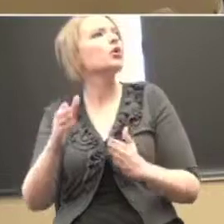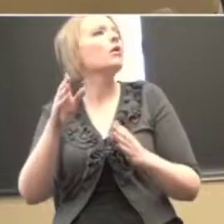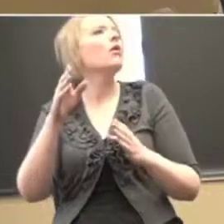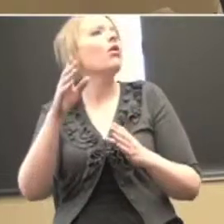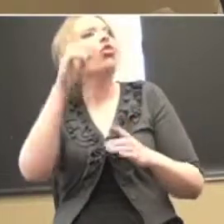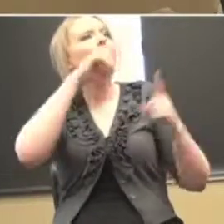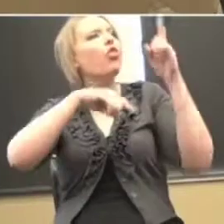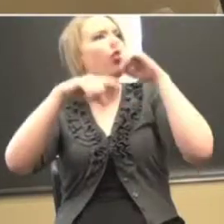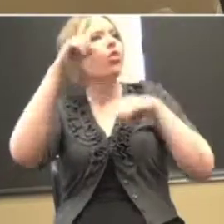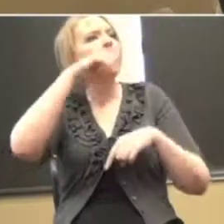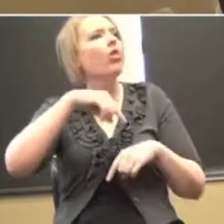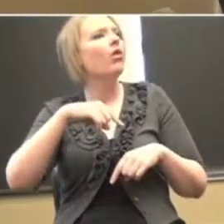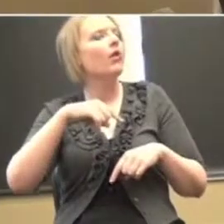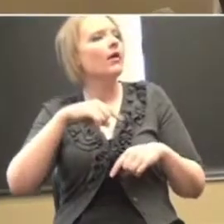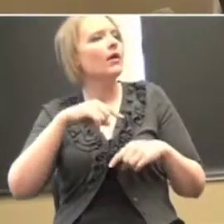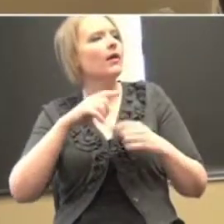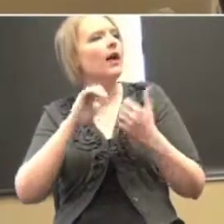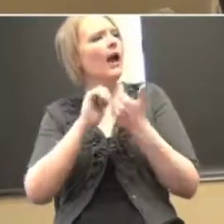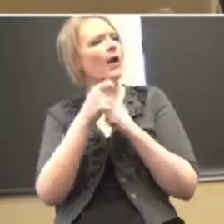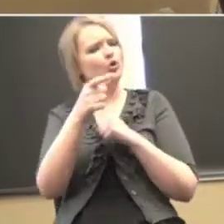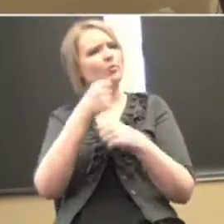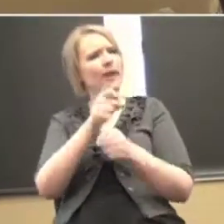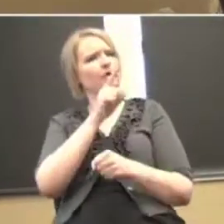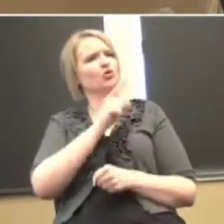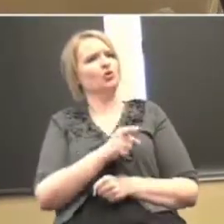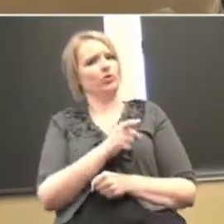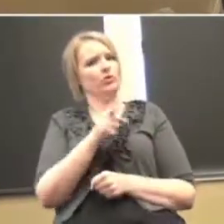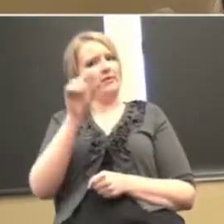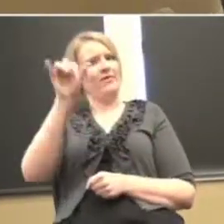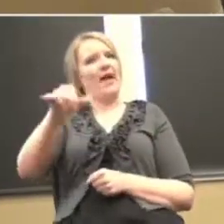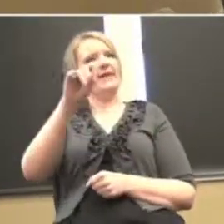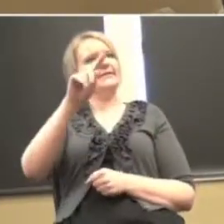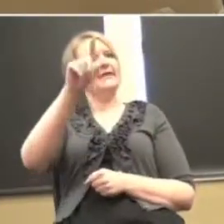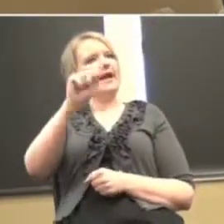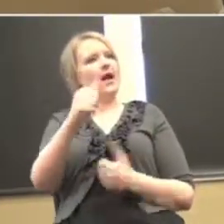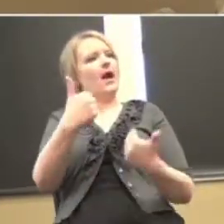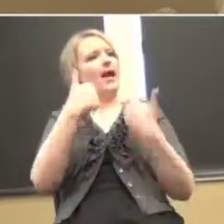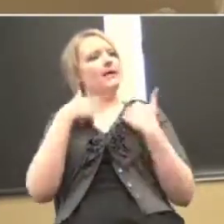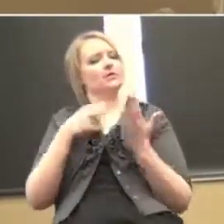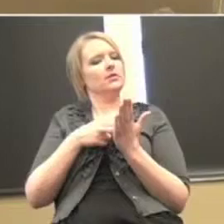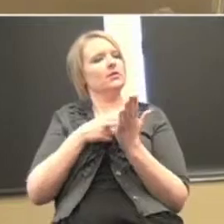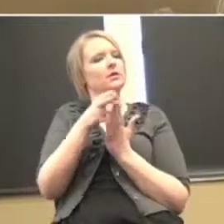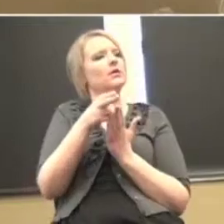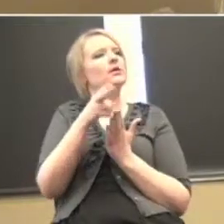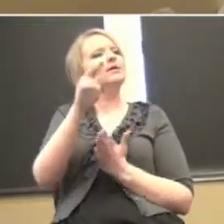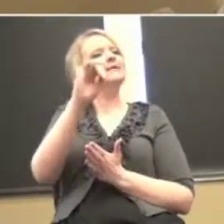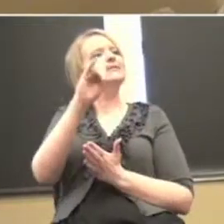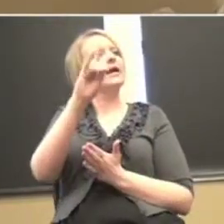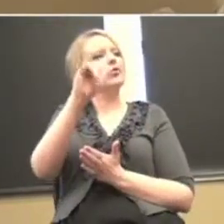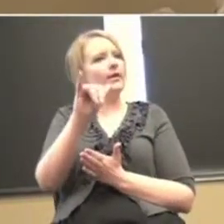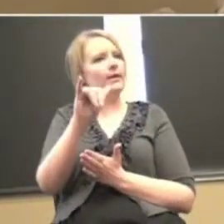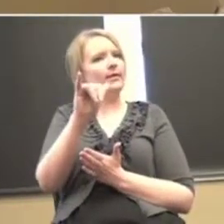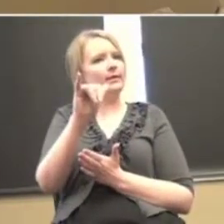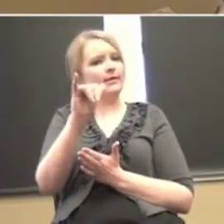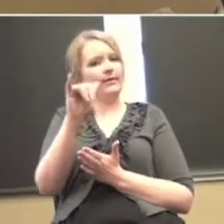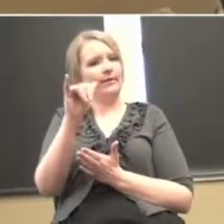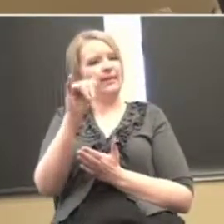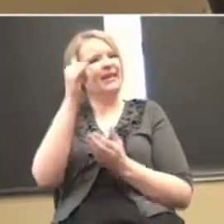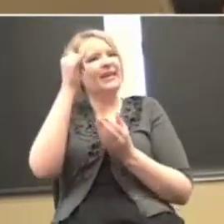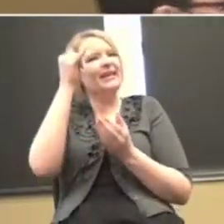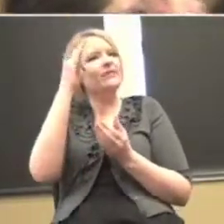That's not how they are every day. So how do you make sure that this data has integrity if the teacher knows you're looking for the positives?